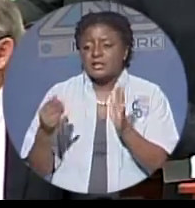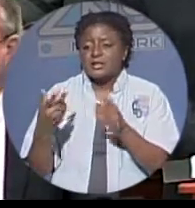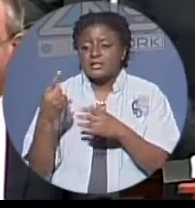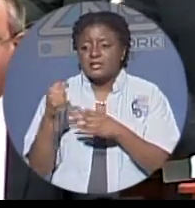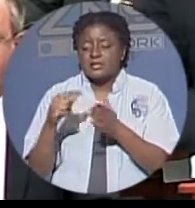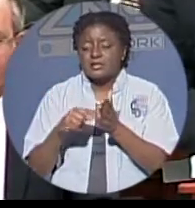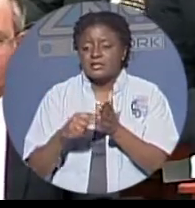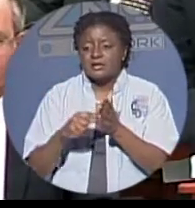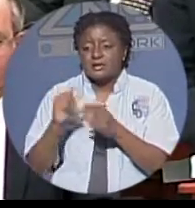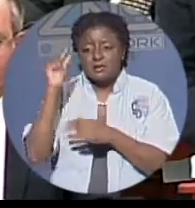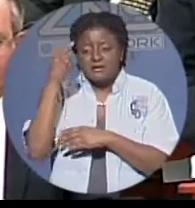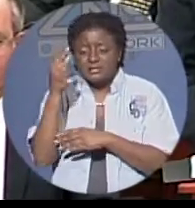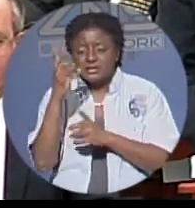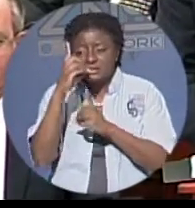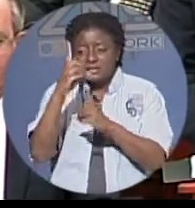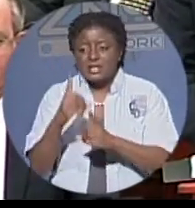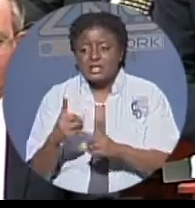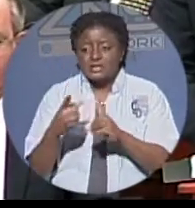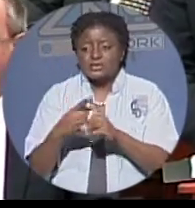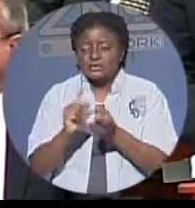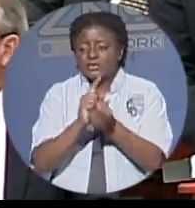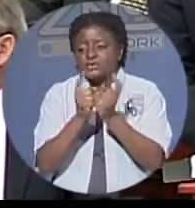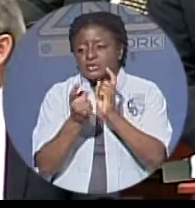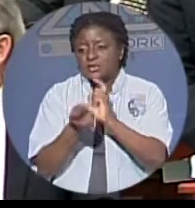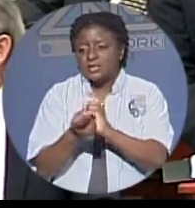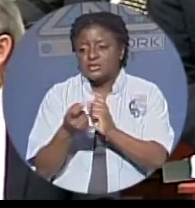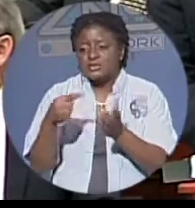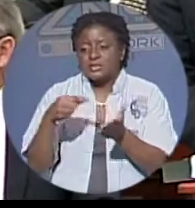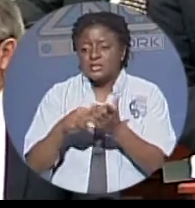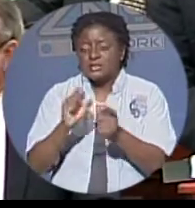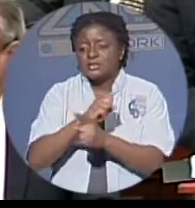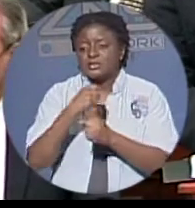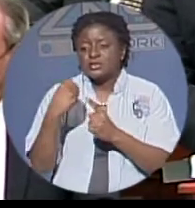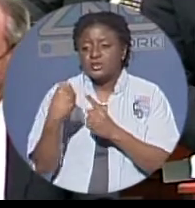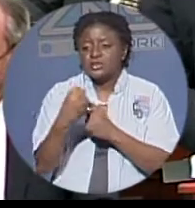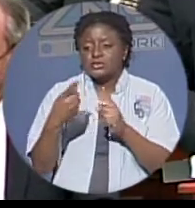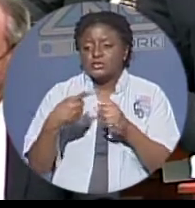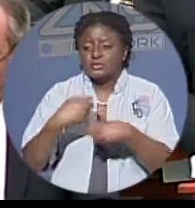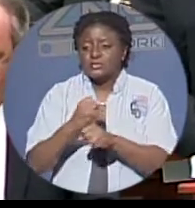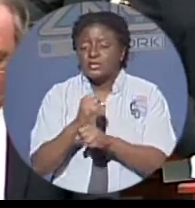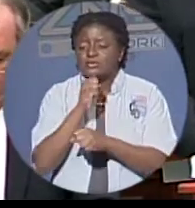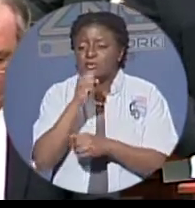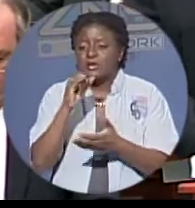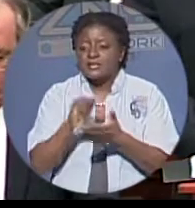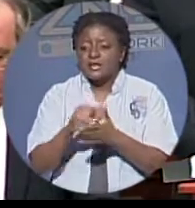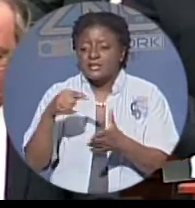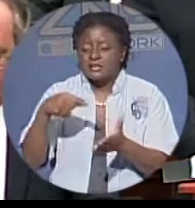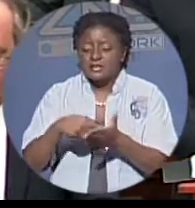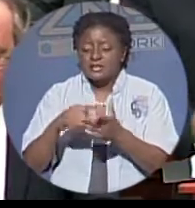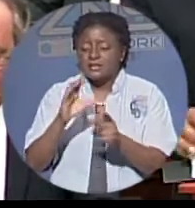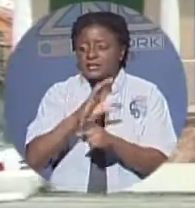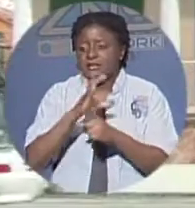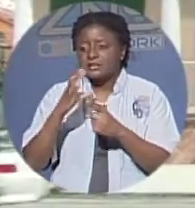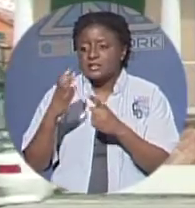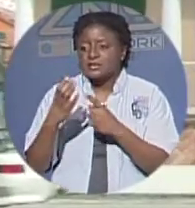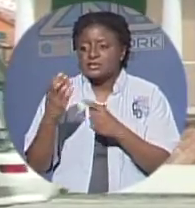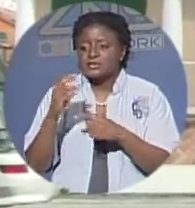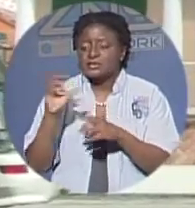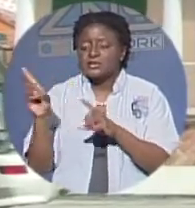to reverse this situation and ensure that culture that this culture is not transferred to the new market